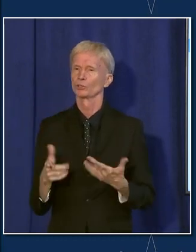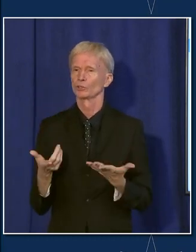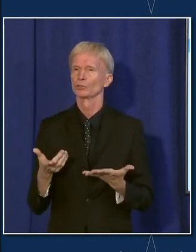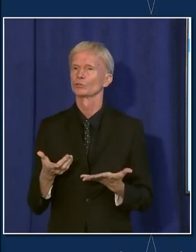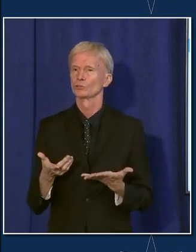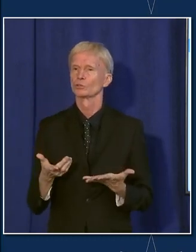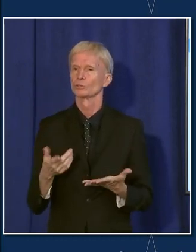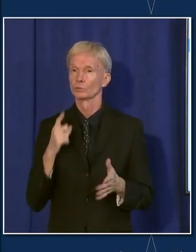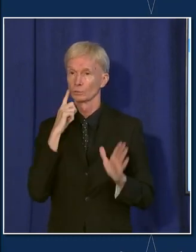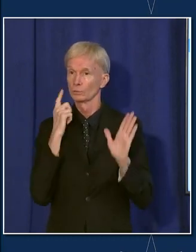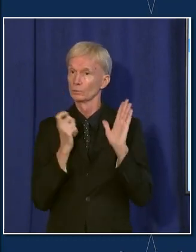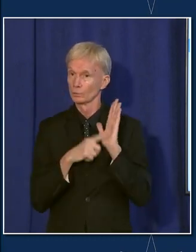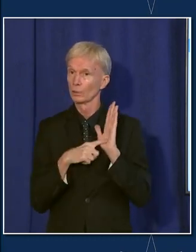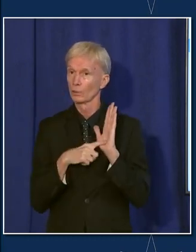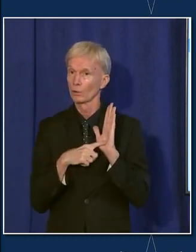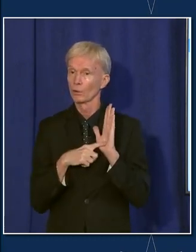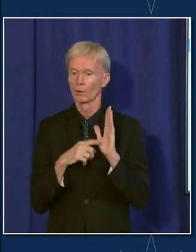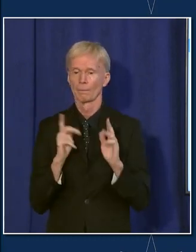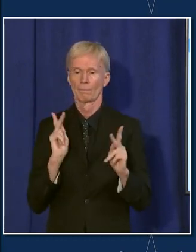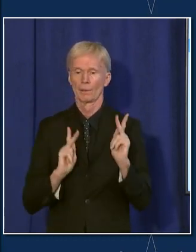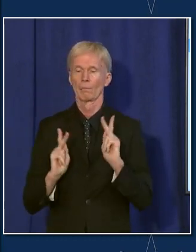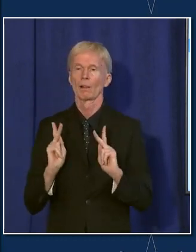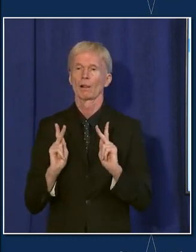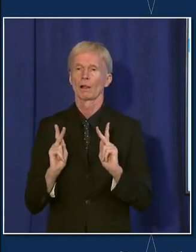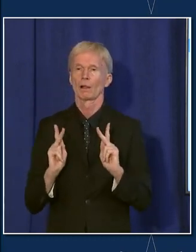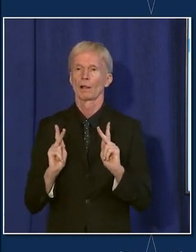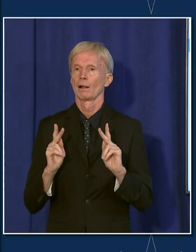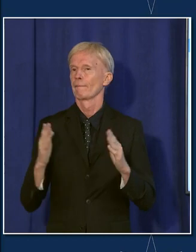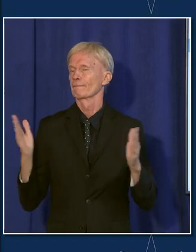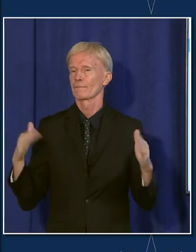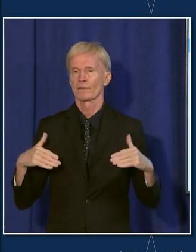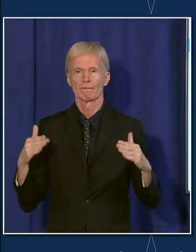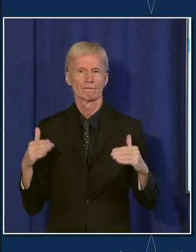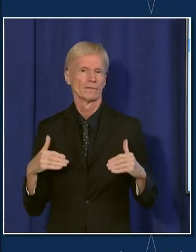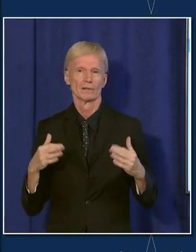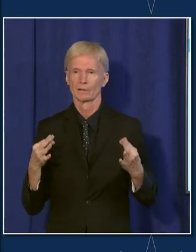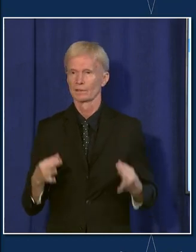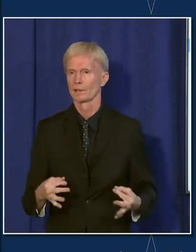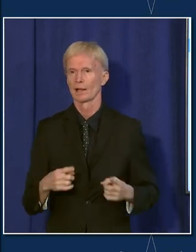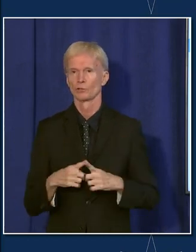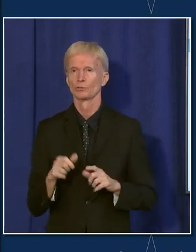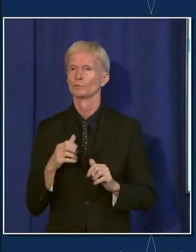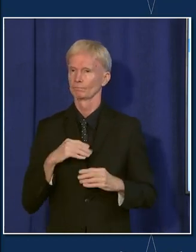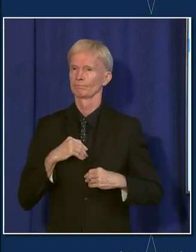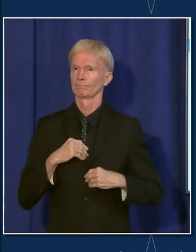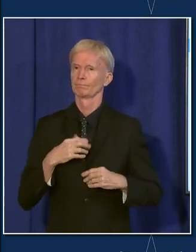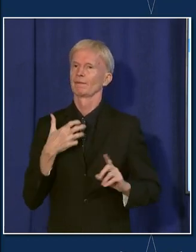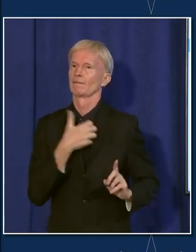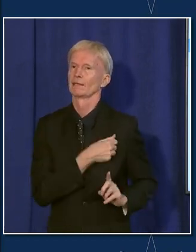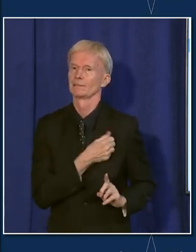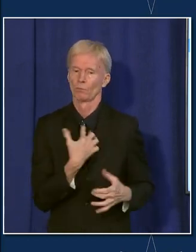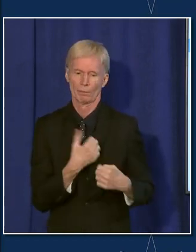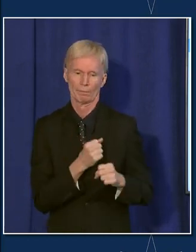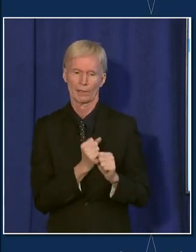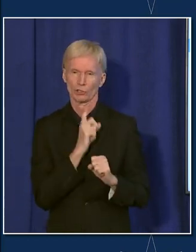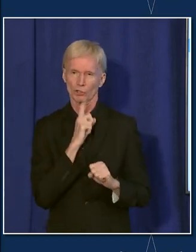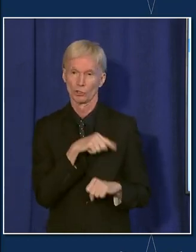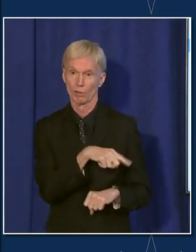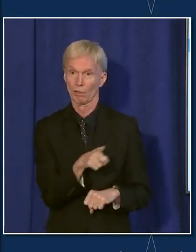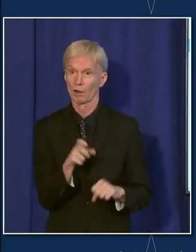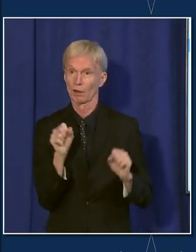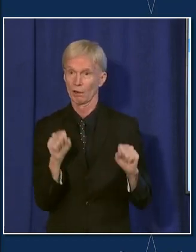you know, there are people who have still not made that decision to get vaccinated. And I got to make sure they're able to